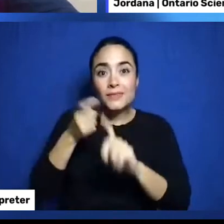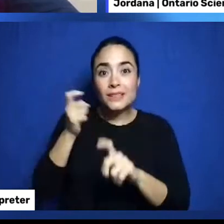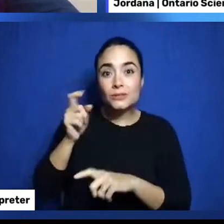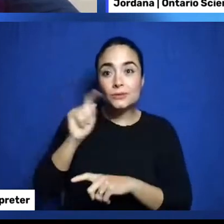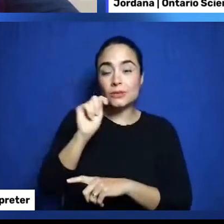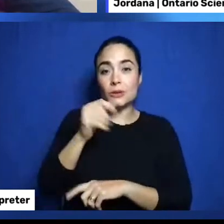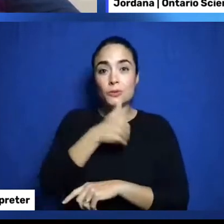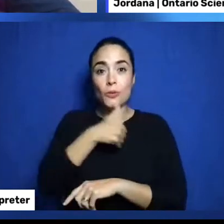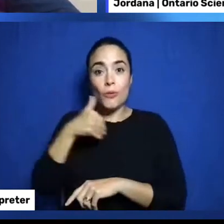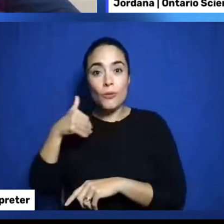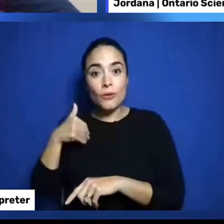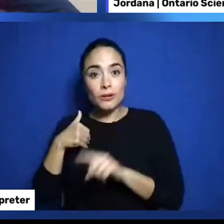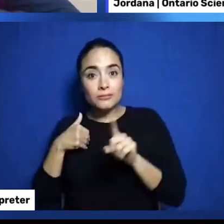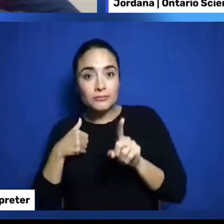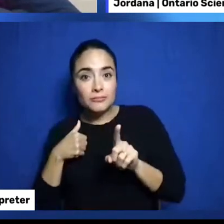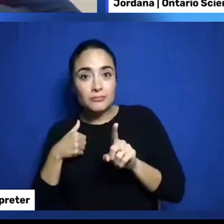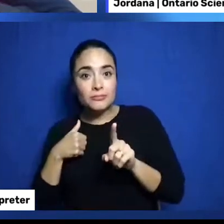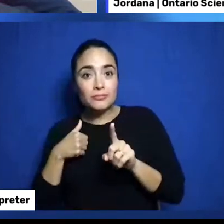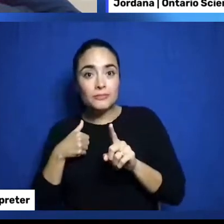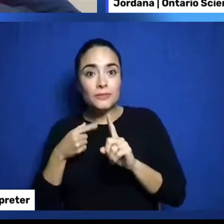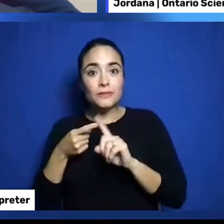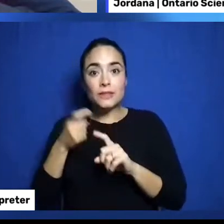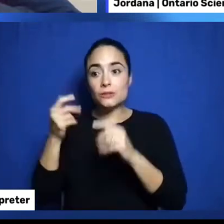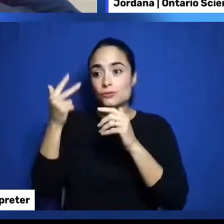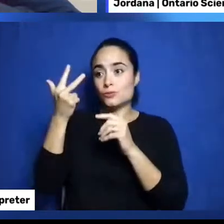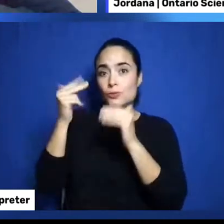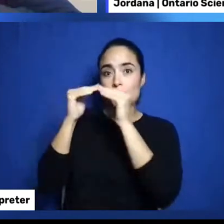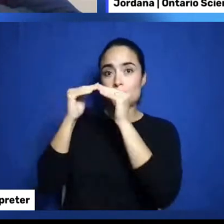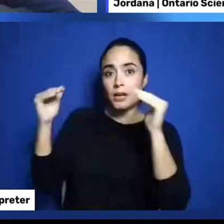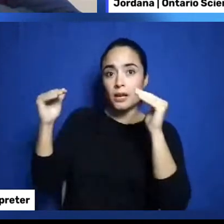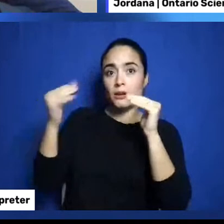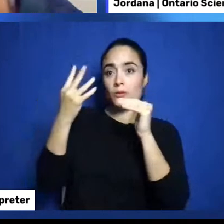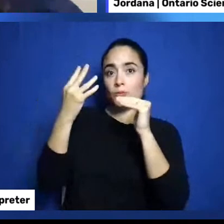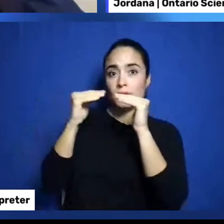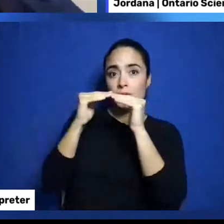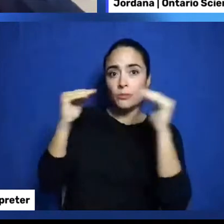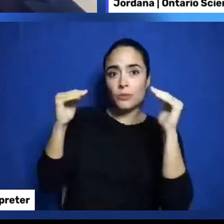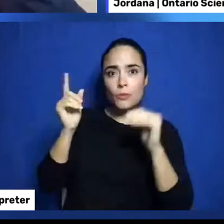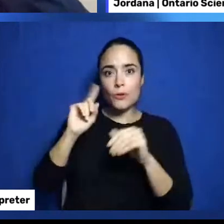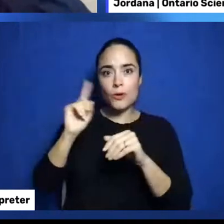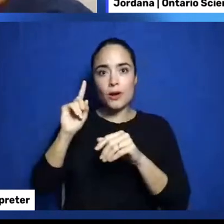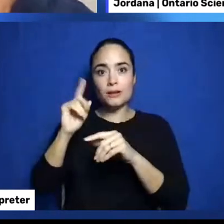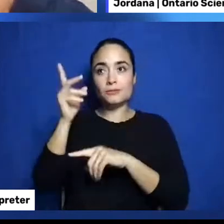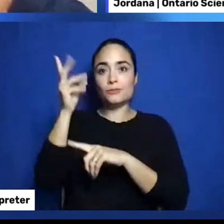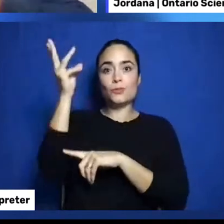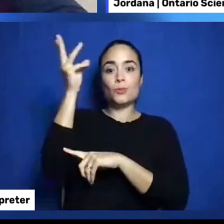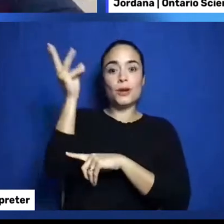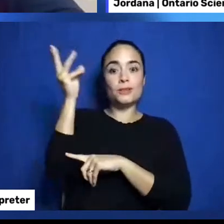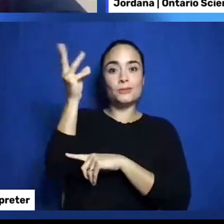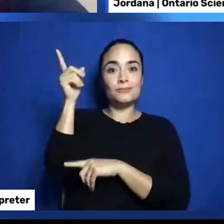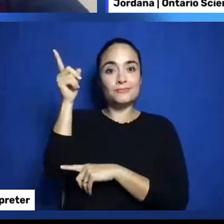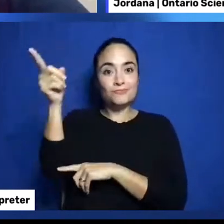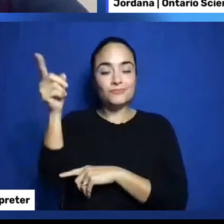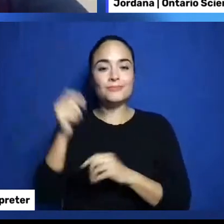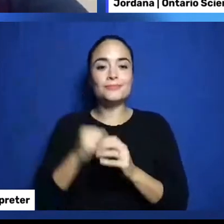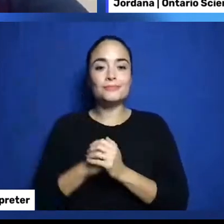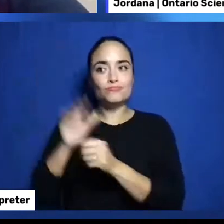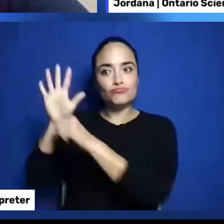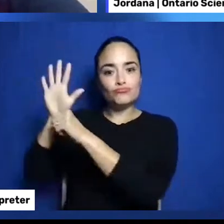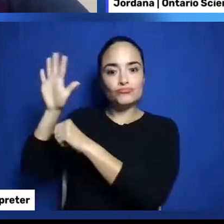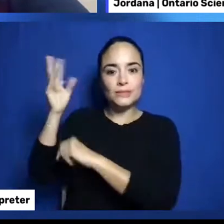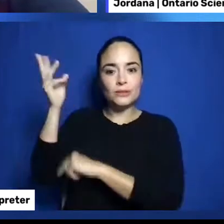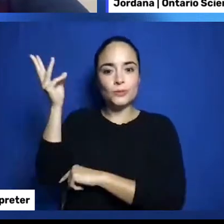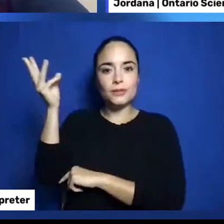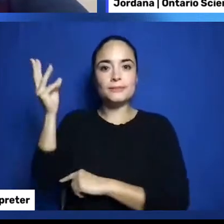We have students from grades three and four in Windsor at Princess Elizabeth Public School. We have a grade nine